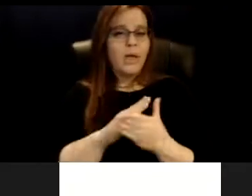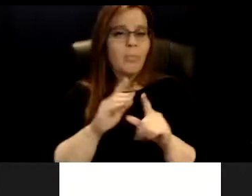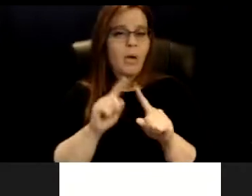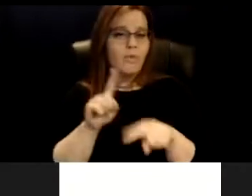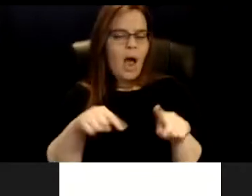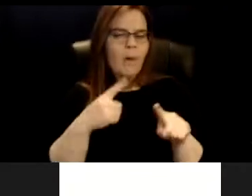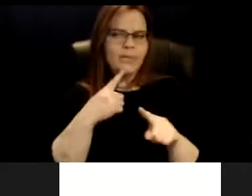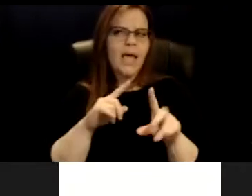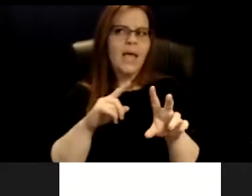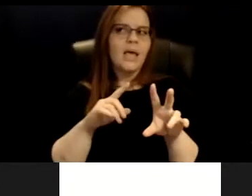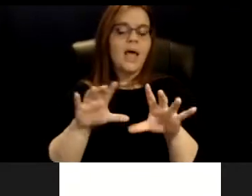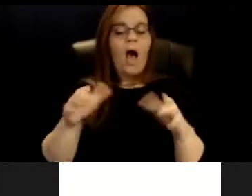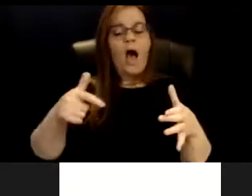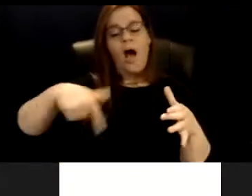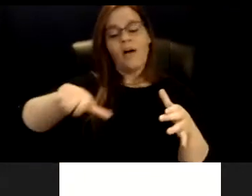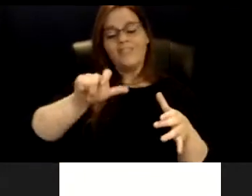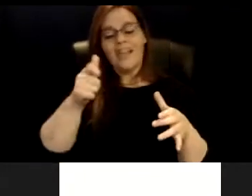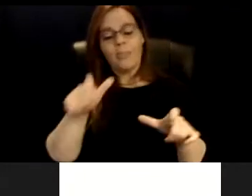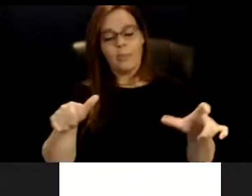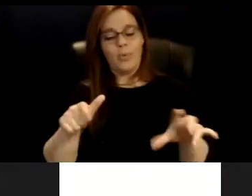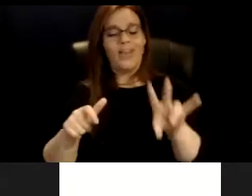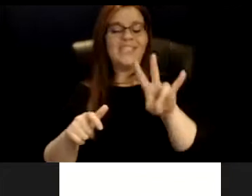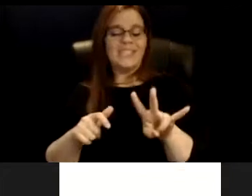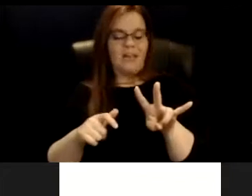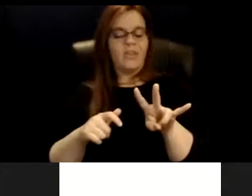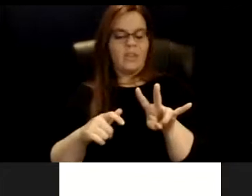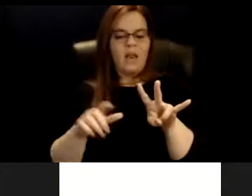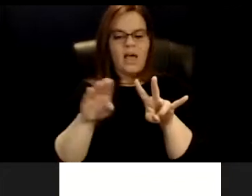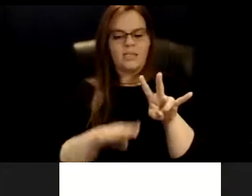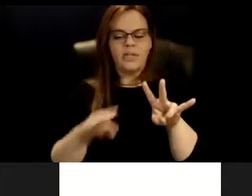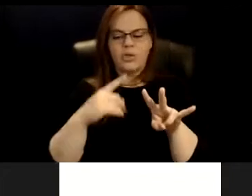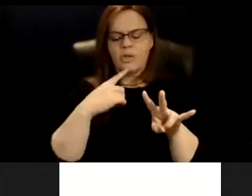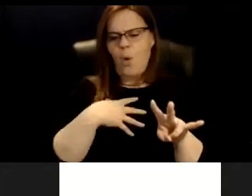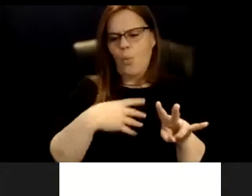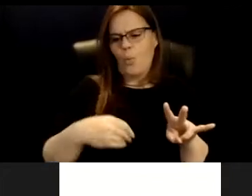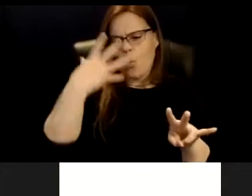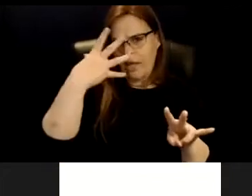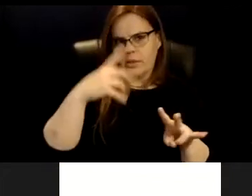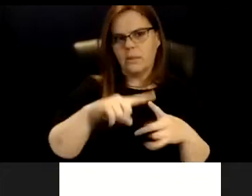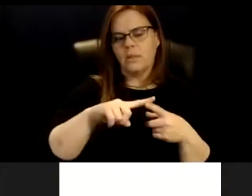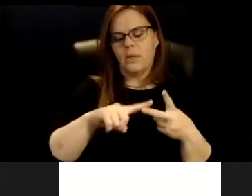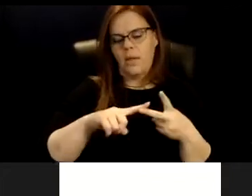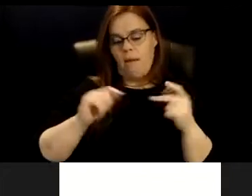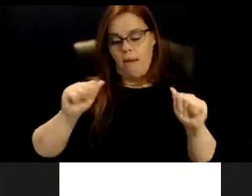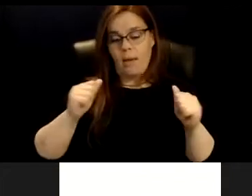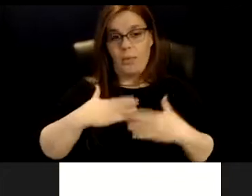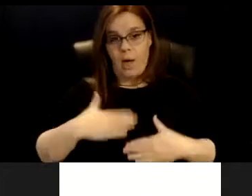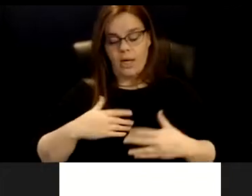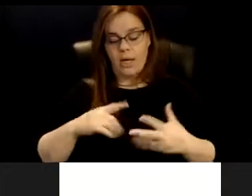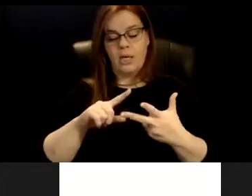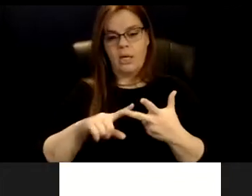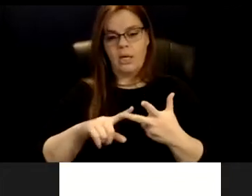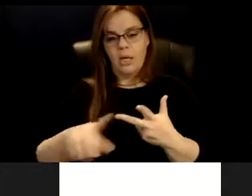seven out of 10 folks who I've asked that question to has essentially said whites, able bodied, straight